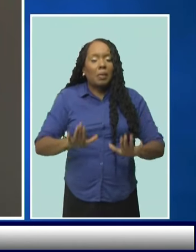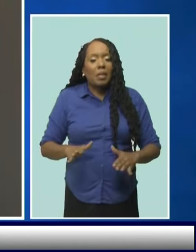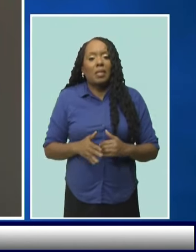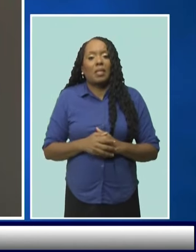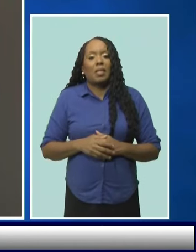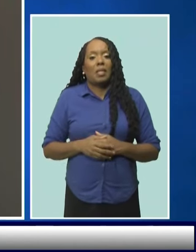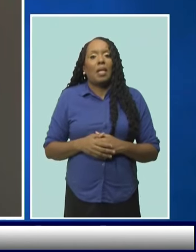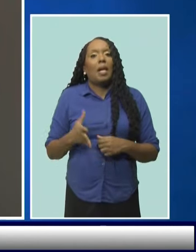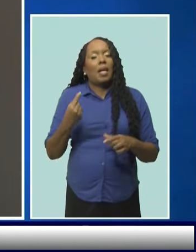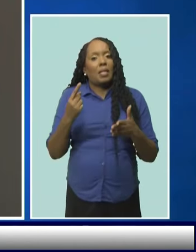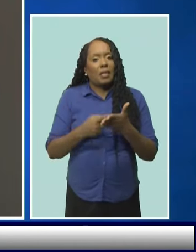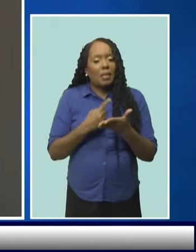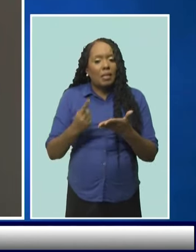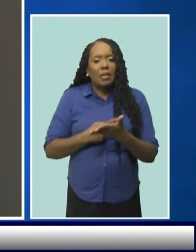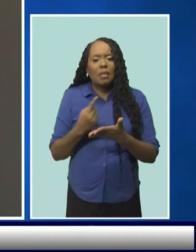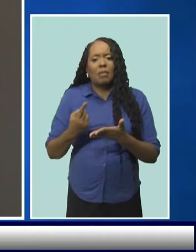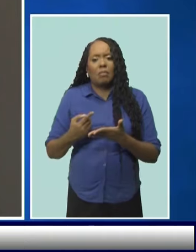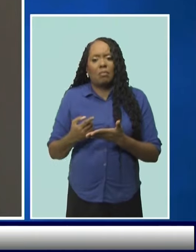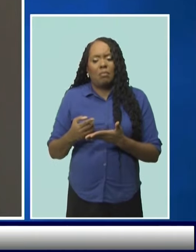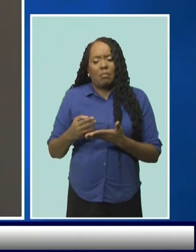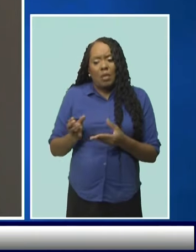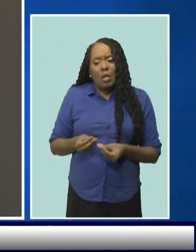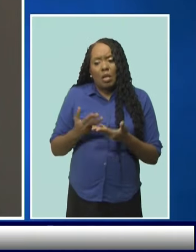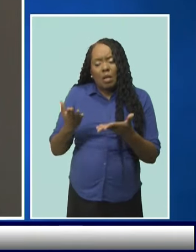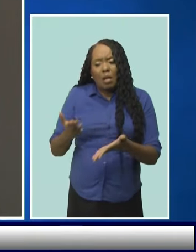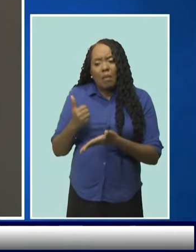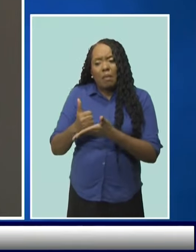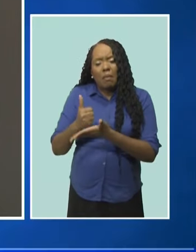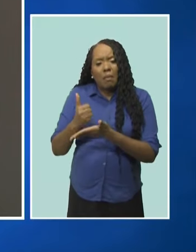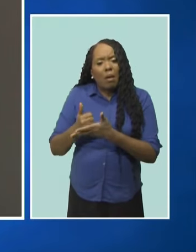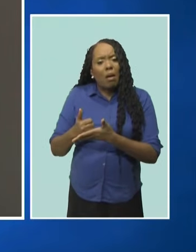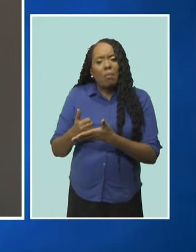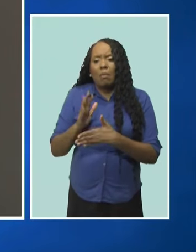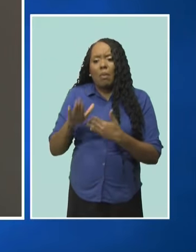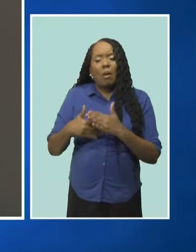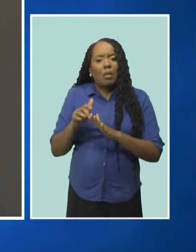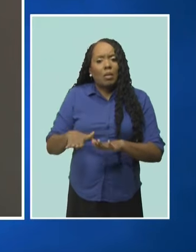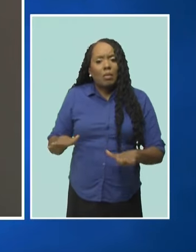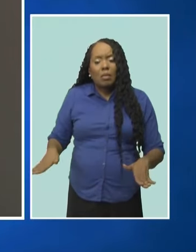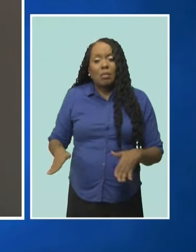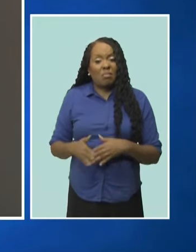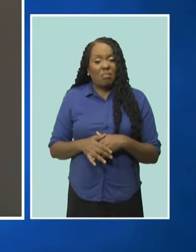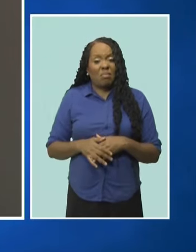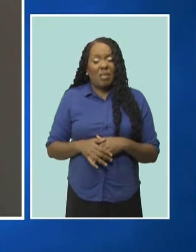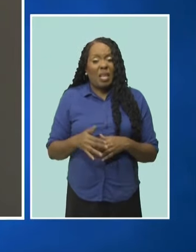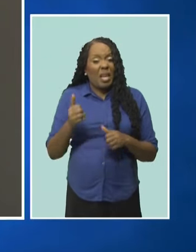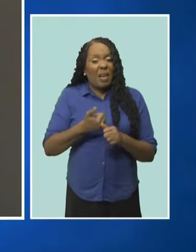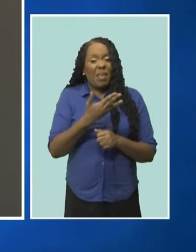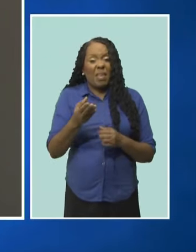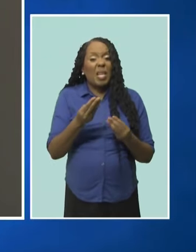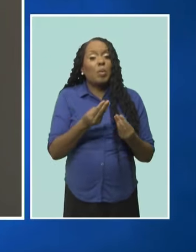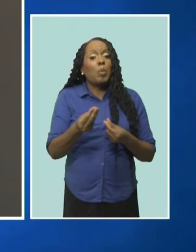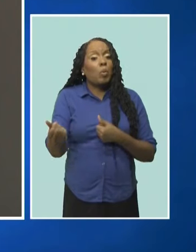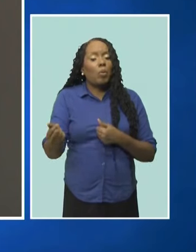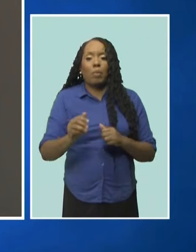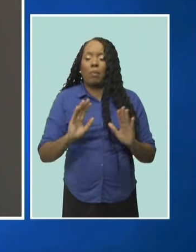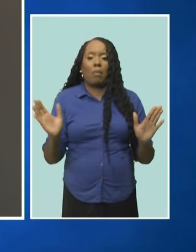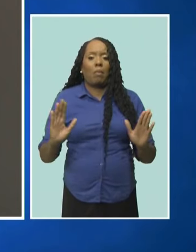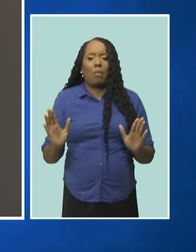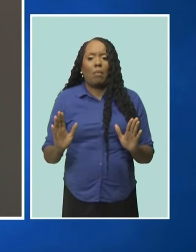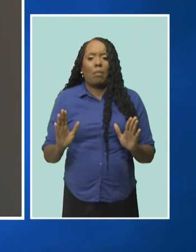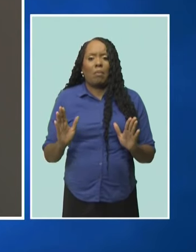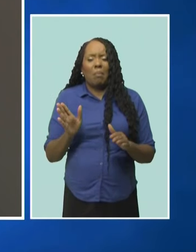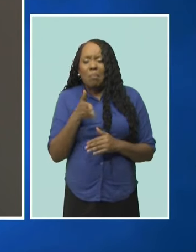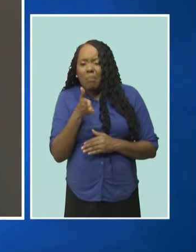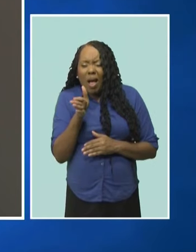tools and most of the time things will turn out positive. Yeah, the road is not going to be straight and there will be challenges, but all that's part of learning and growing. And